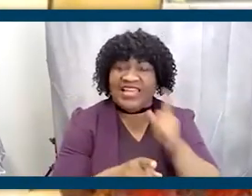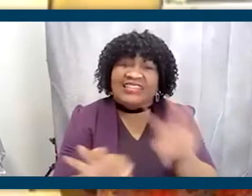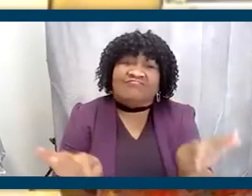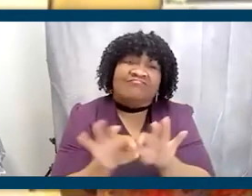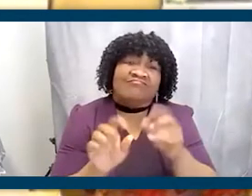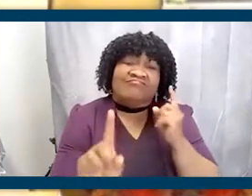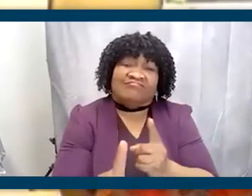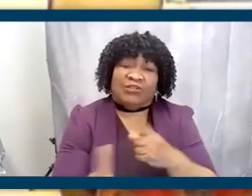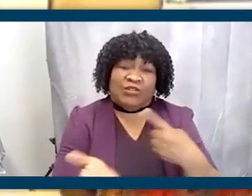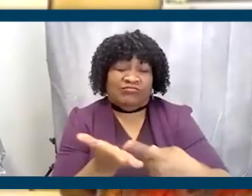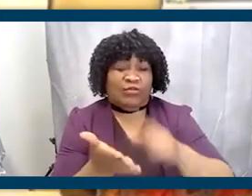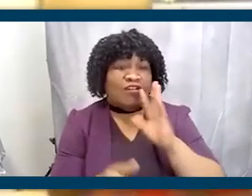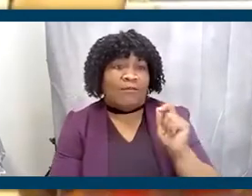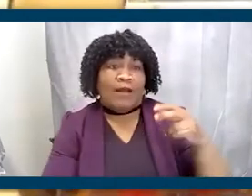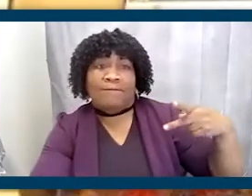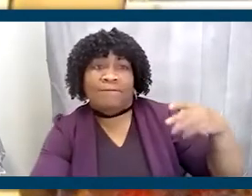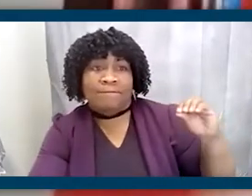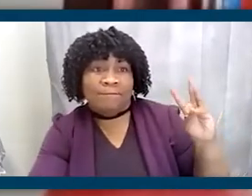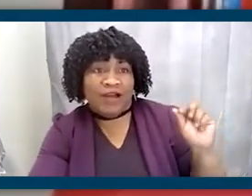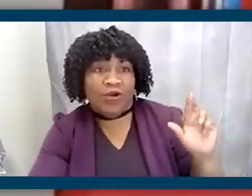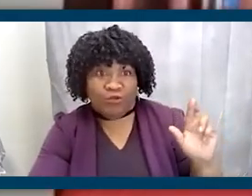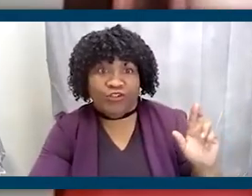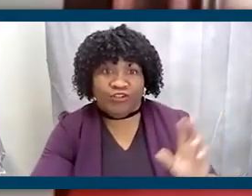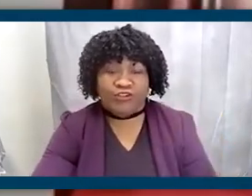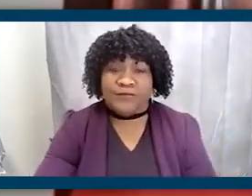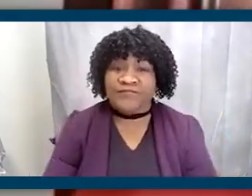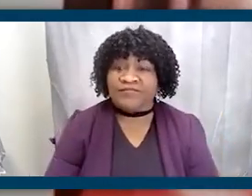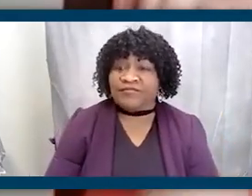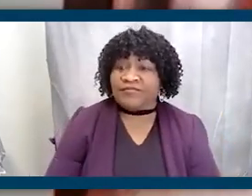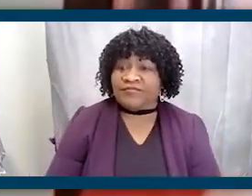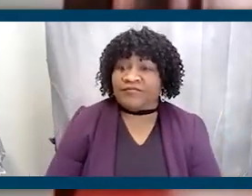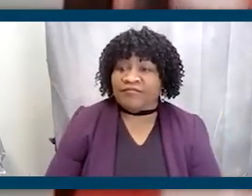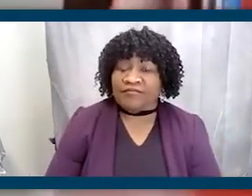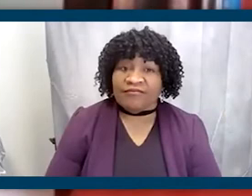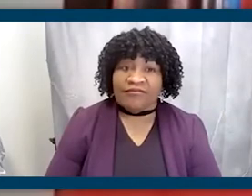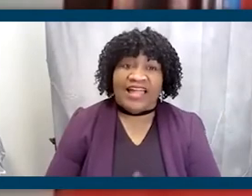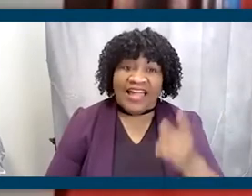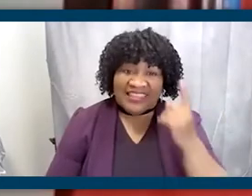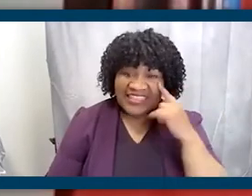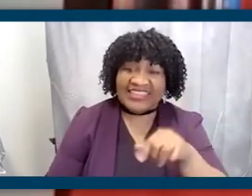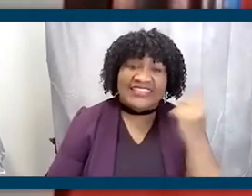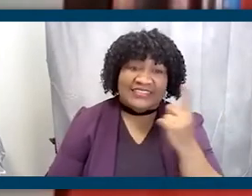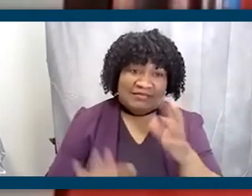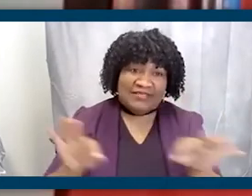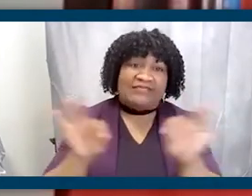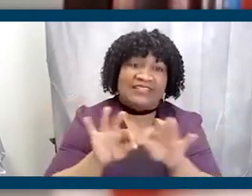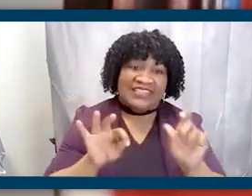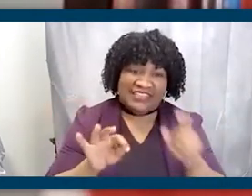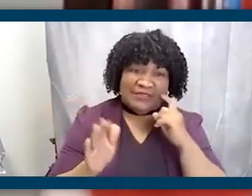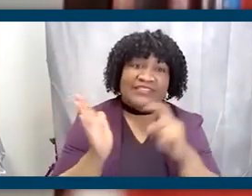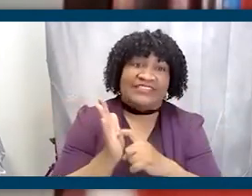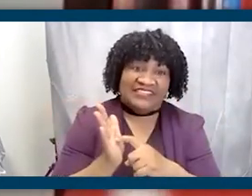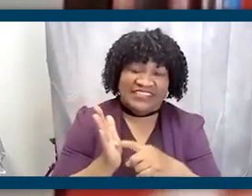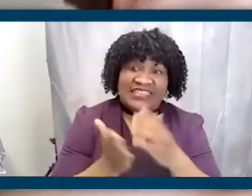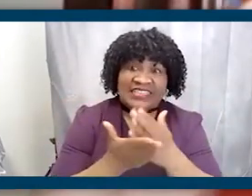important if we're going to talk about power. You, you know what, Dr. Moore, I think there, there's, there's something important here that needs to be recognized. Some